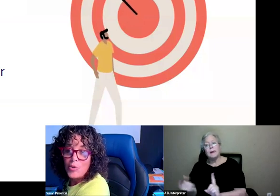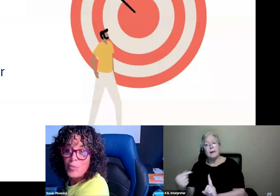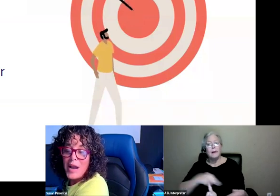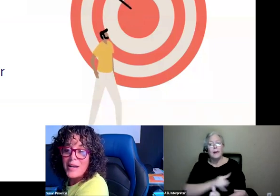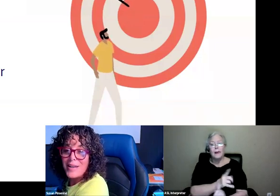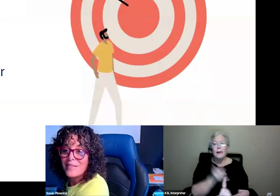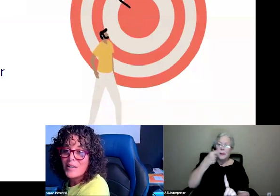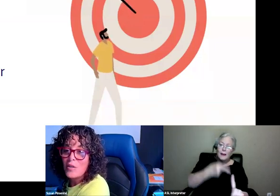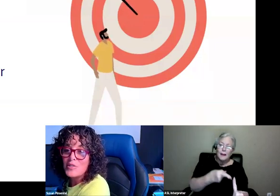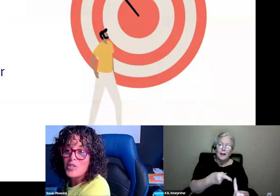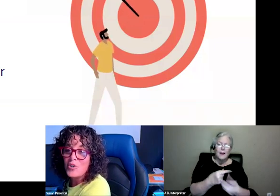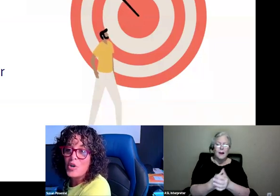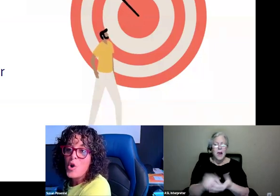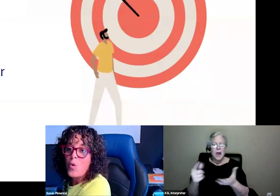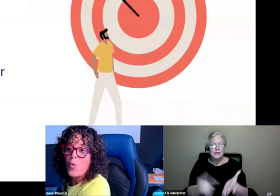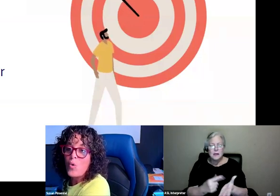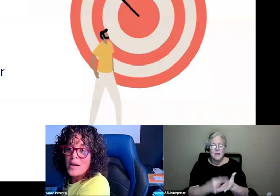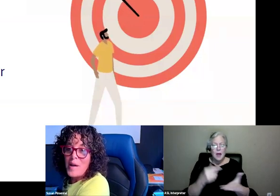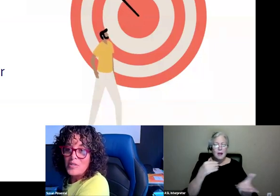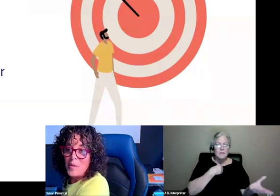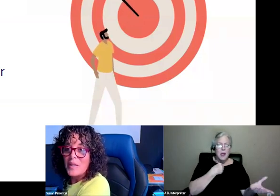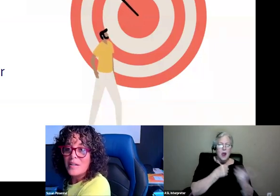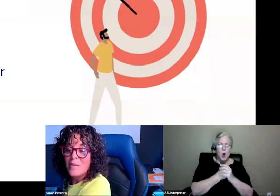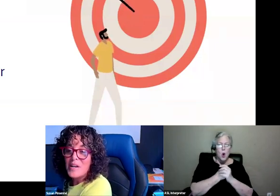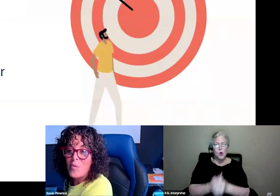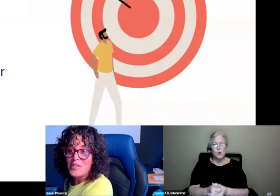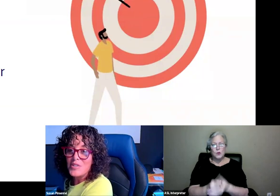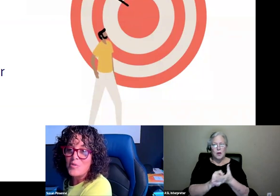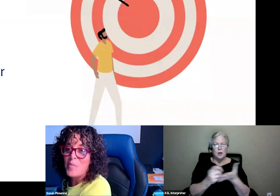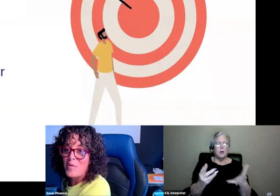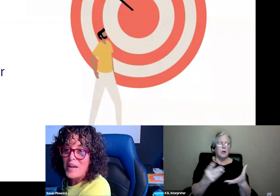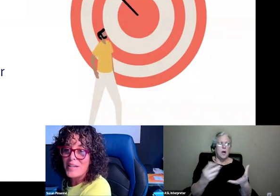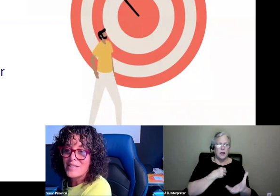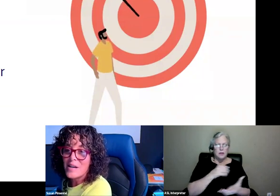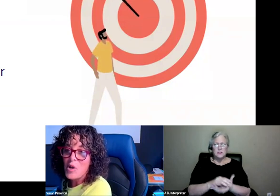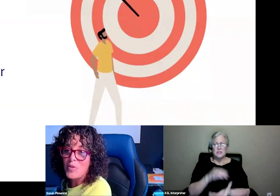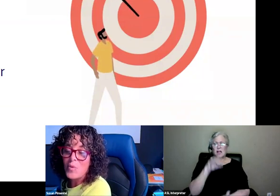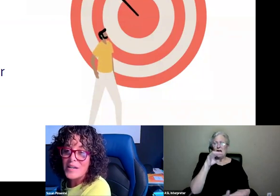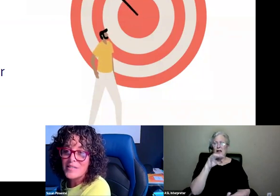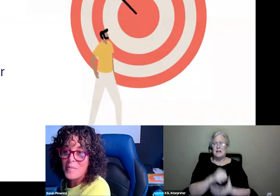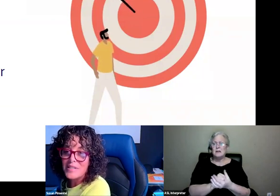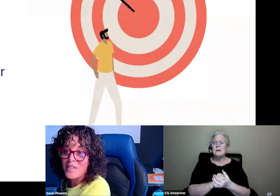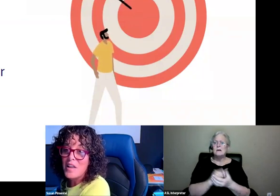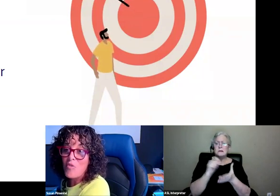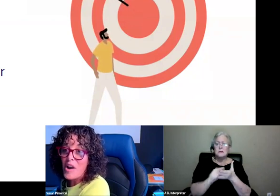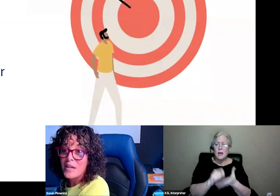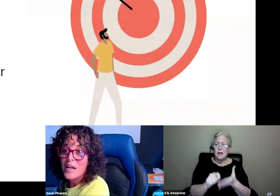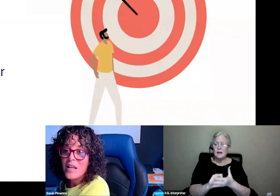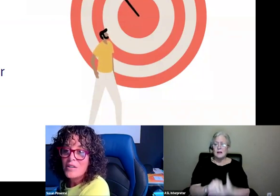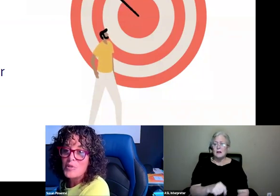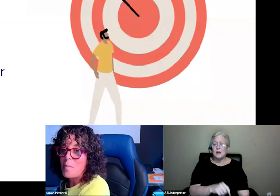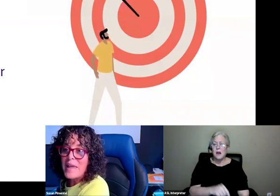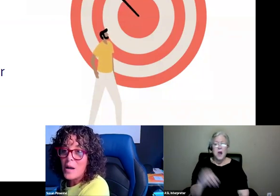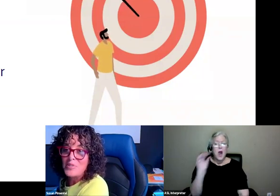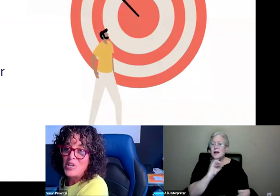siloed the writing, like all of a sudden you're going to write about something. I mean, I watch this with my grandkids come home with a writing assignment. nothing they've read.